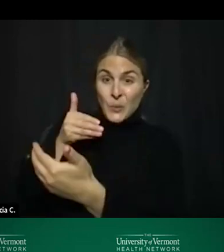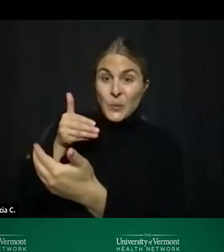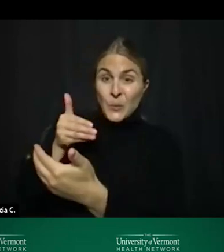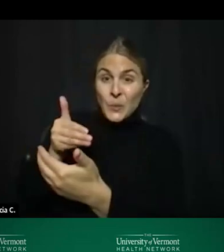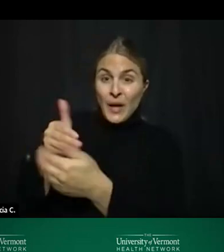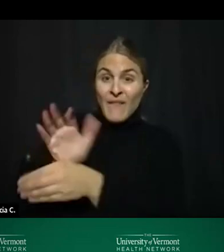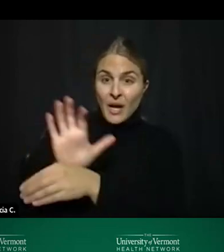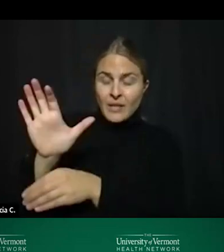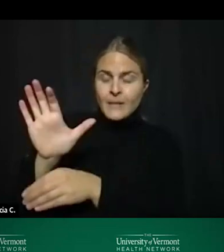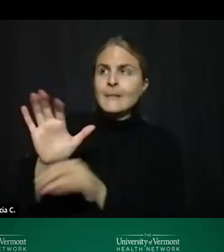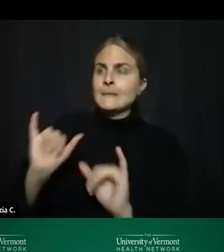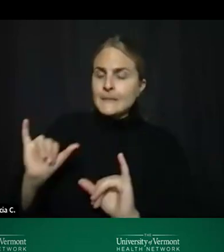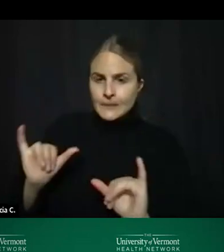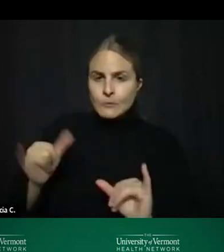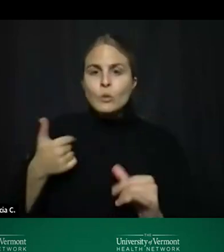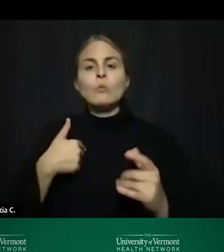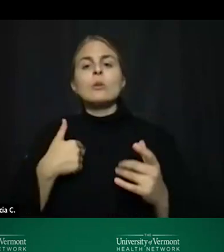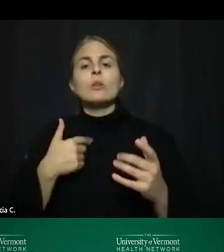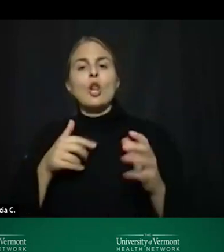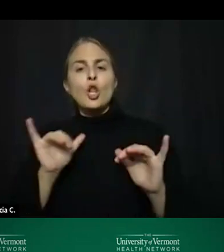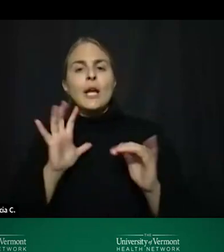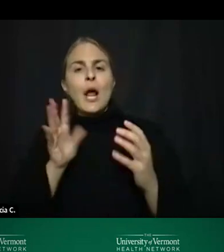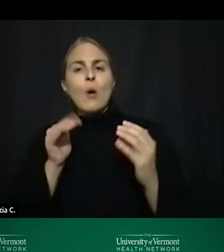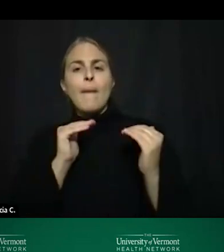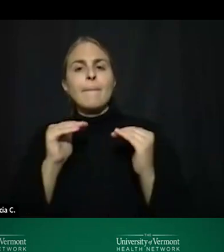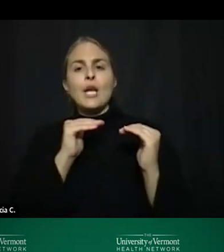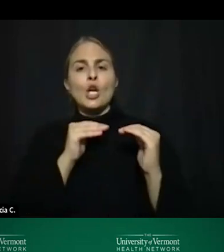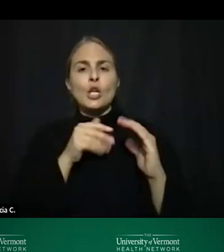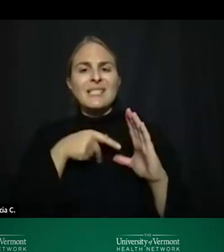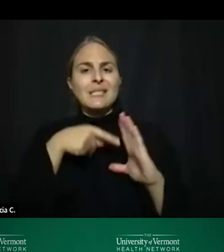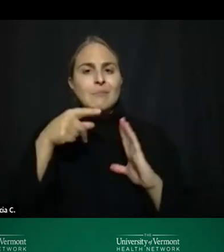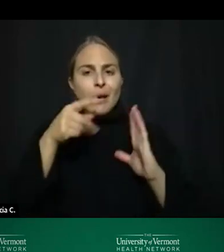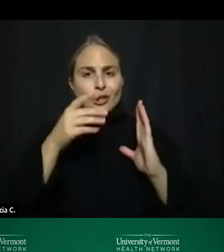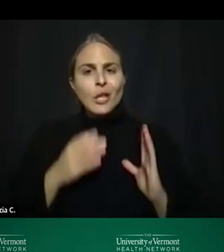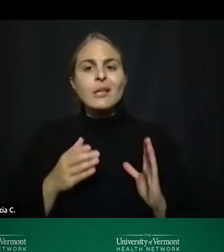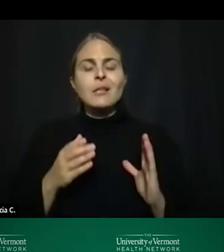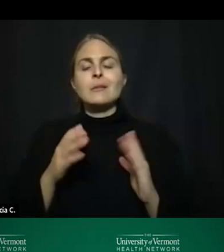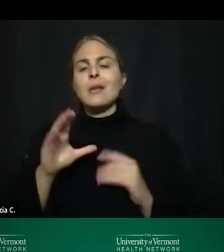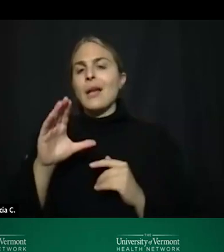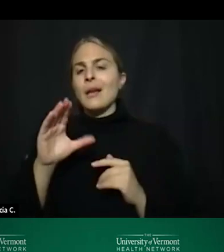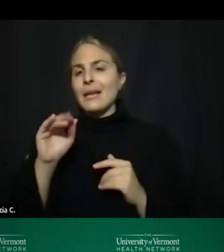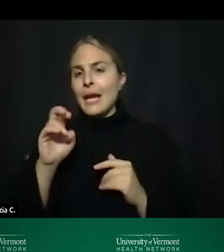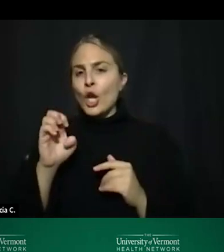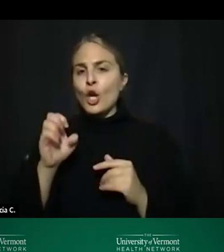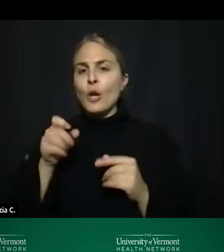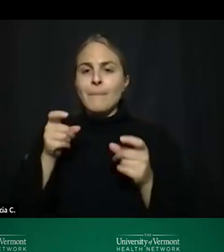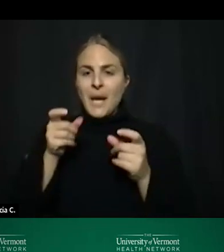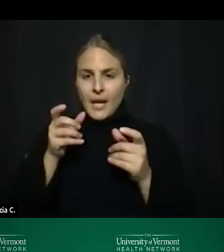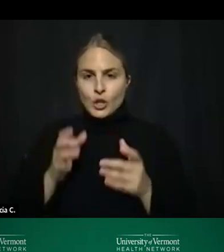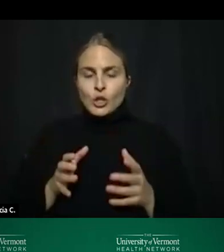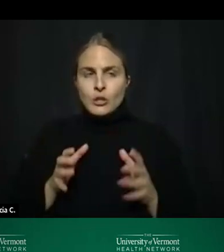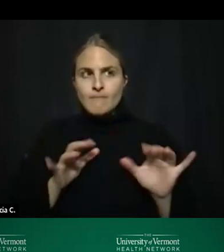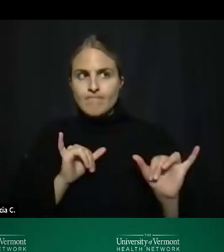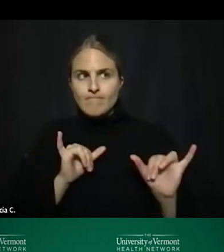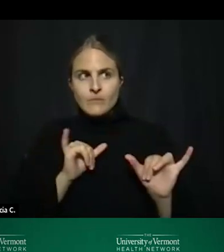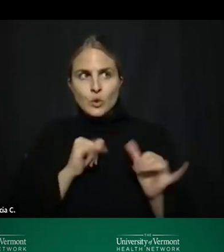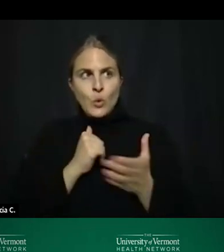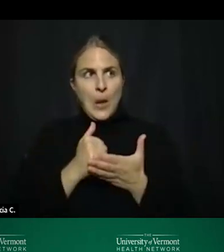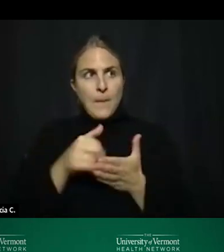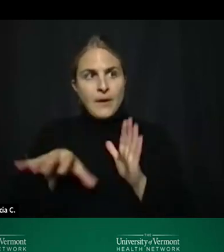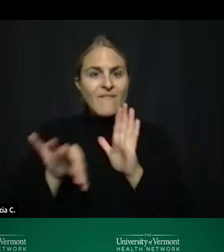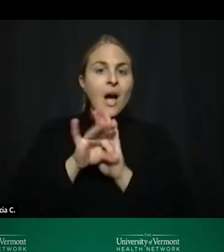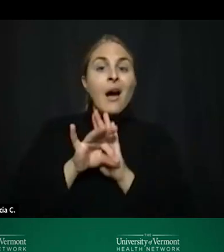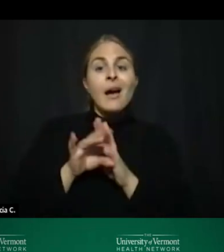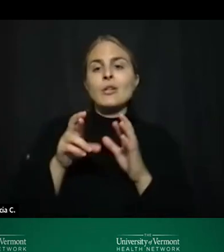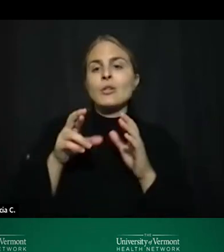will be leaning on some of our peer specialists and um case care managers to help identify resources